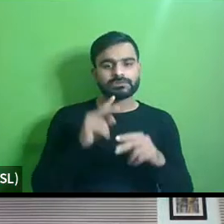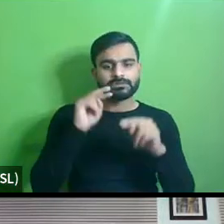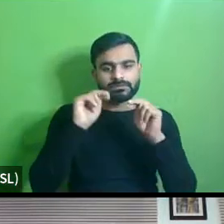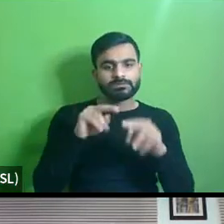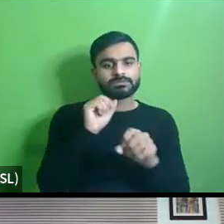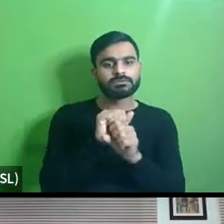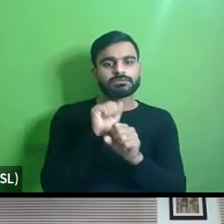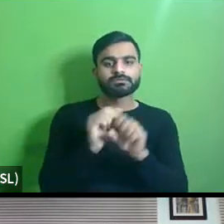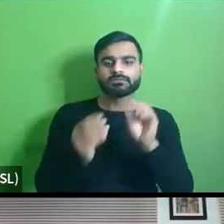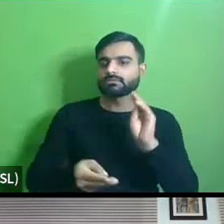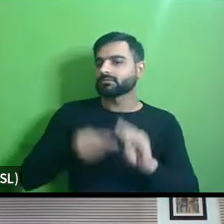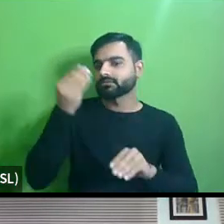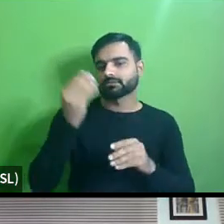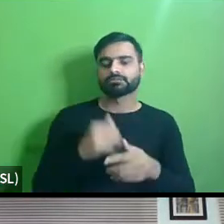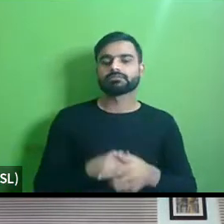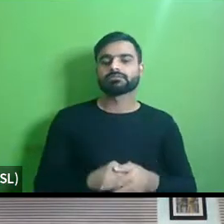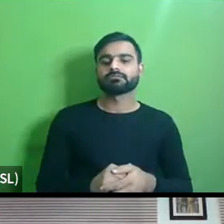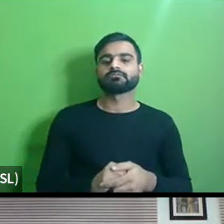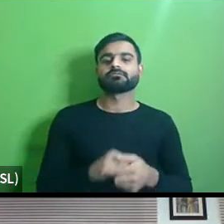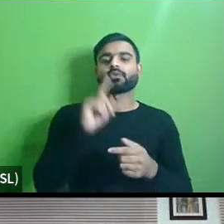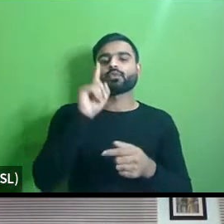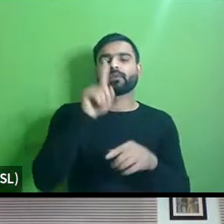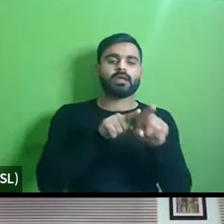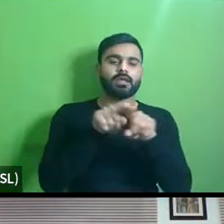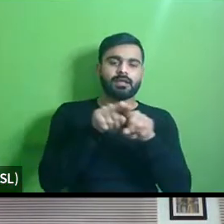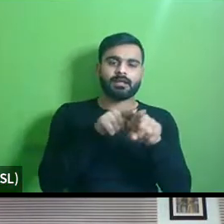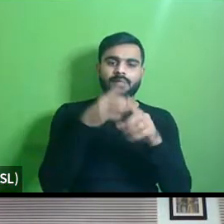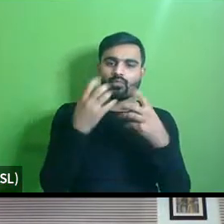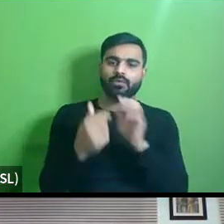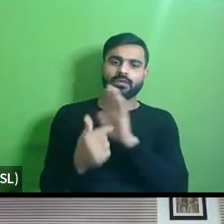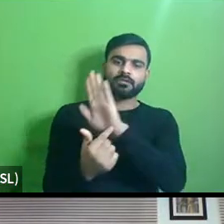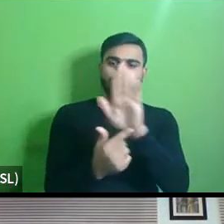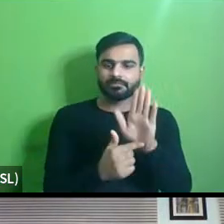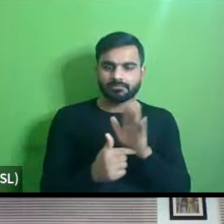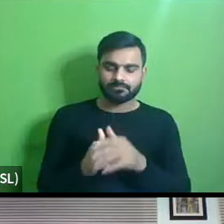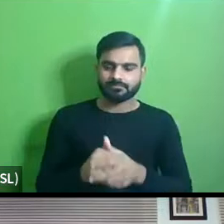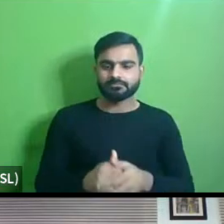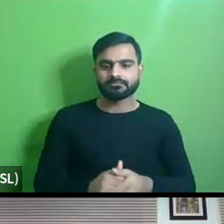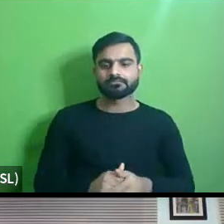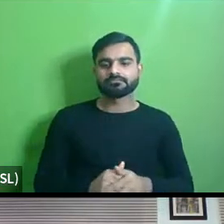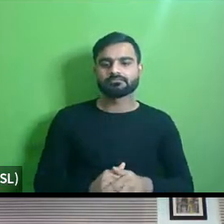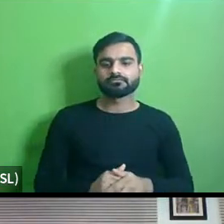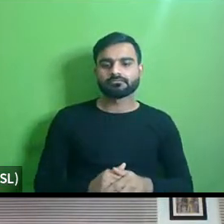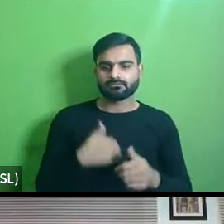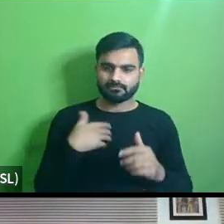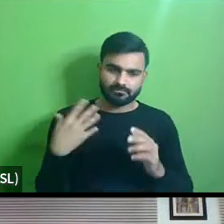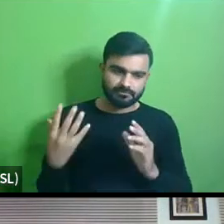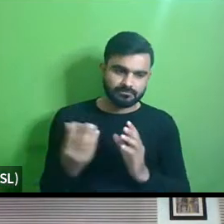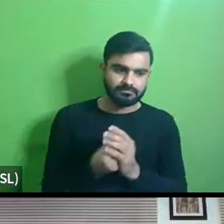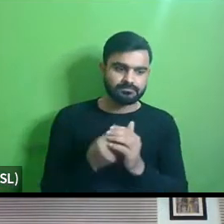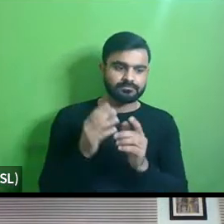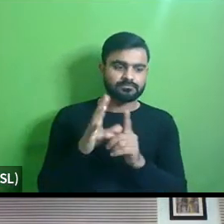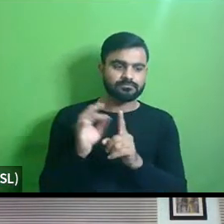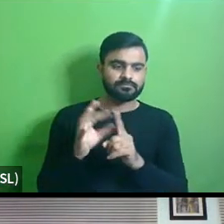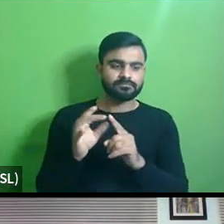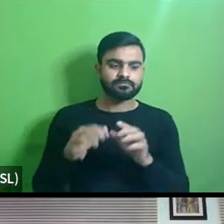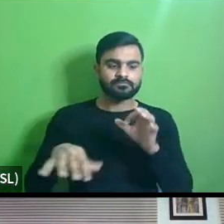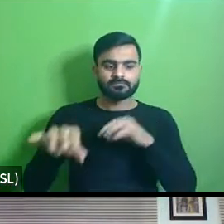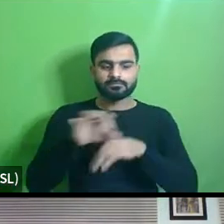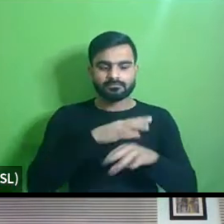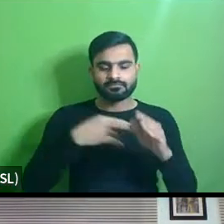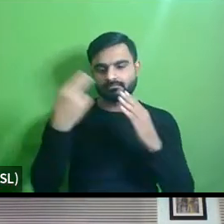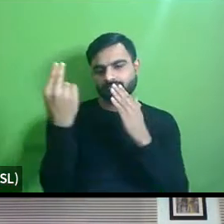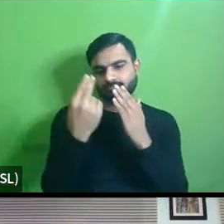one uh example that i would like to cite is you know uh we when we do street design we